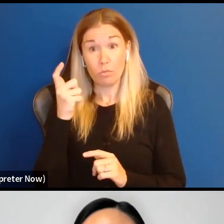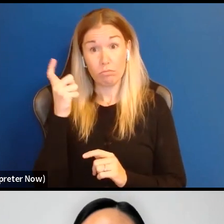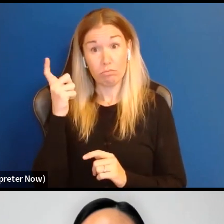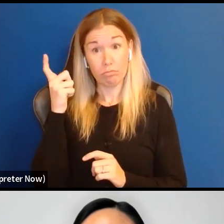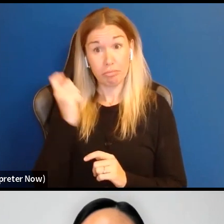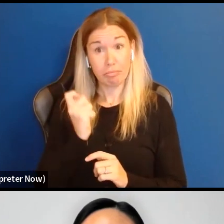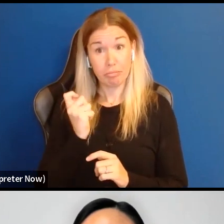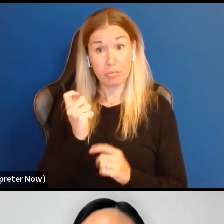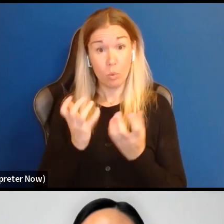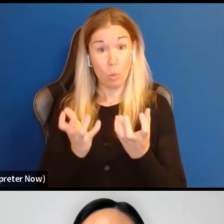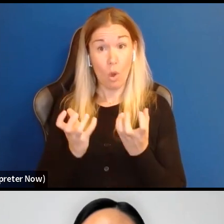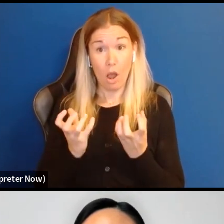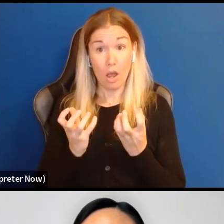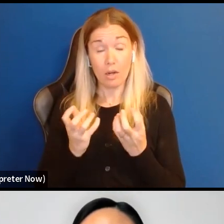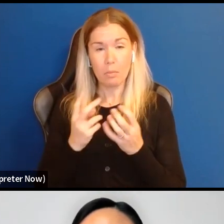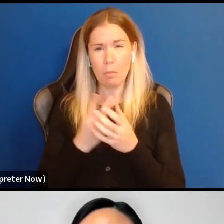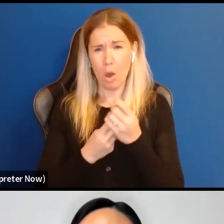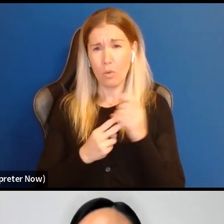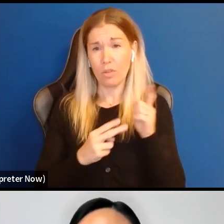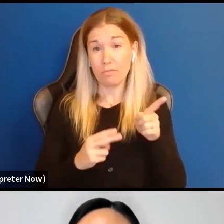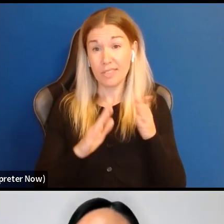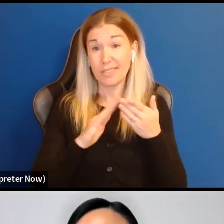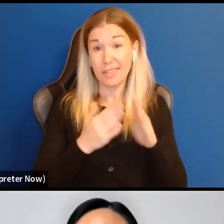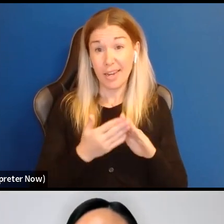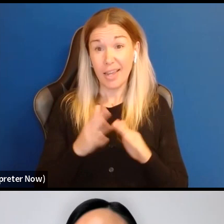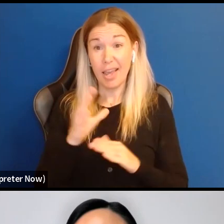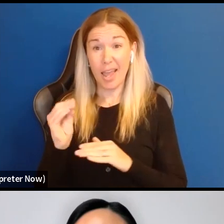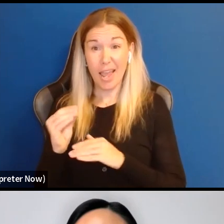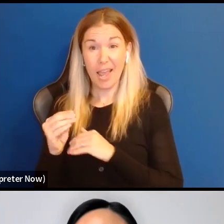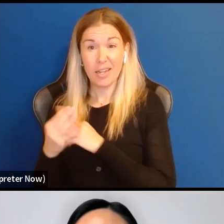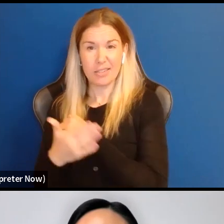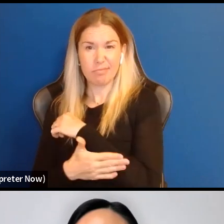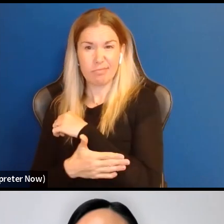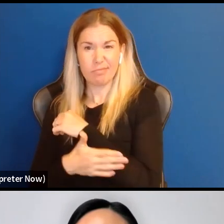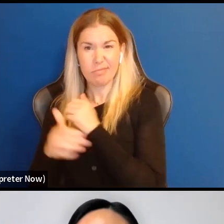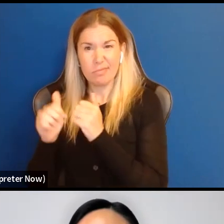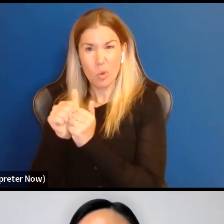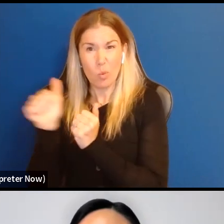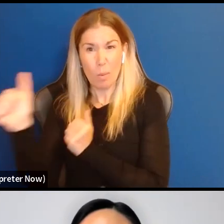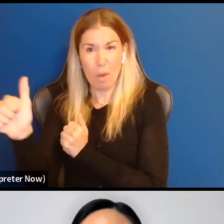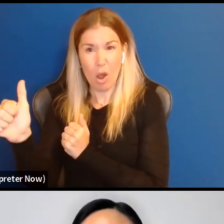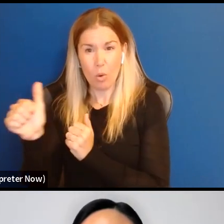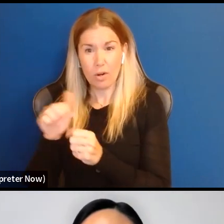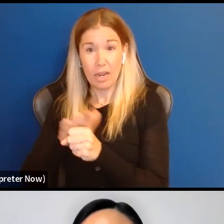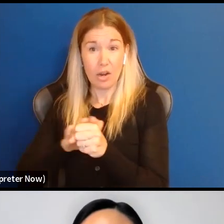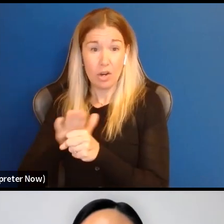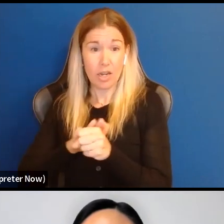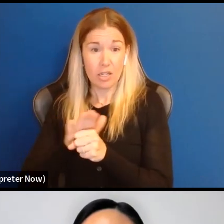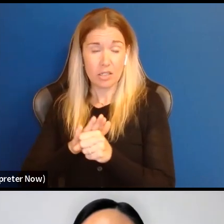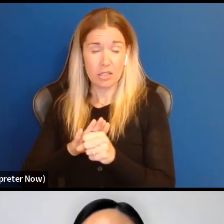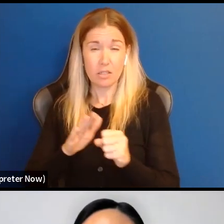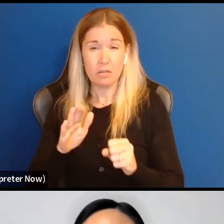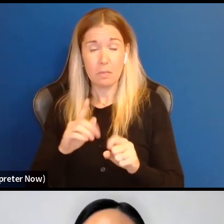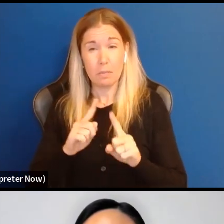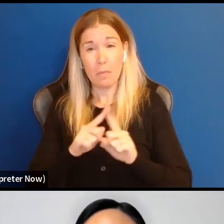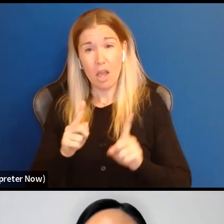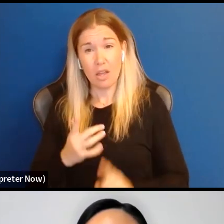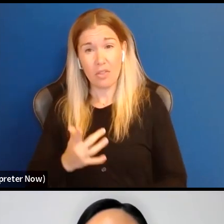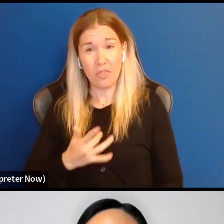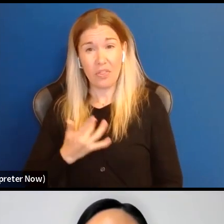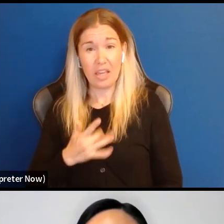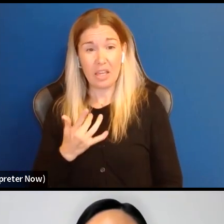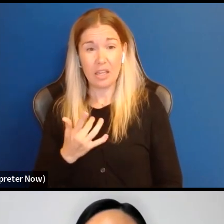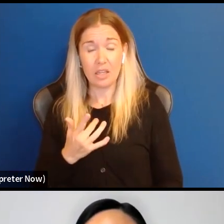cities and remote areas. I think, I think that more